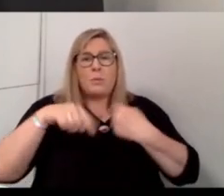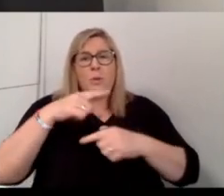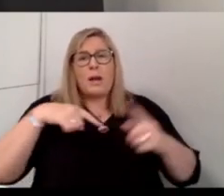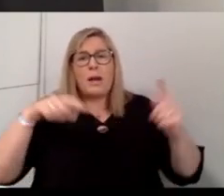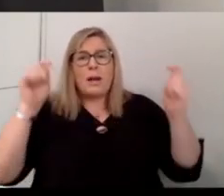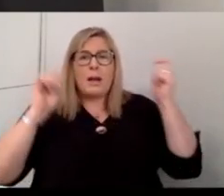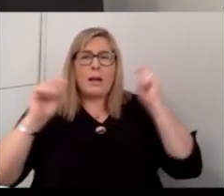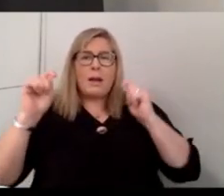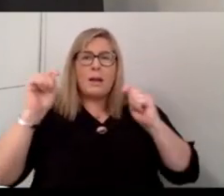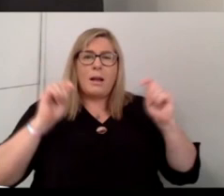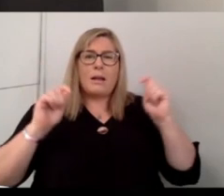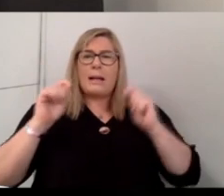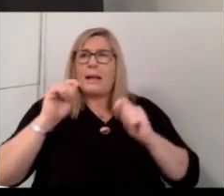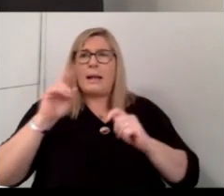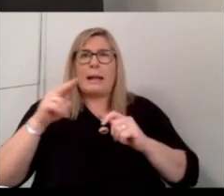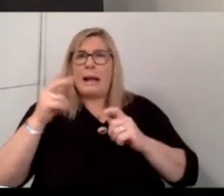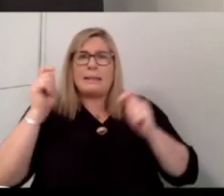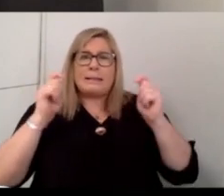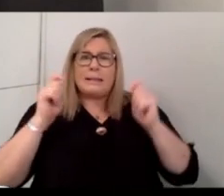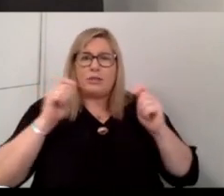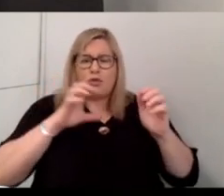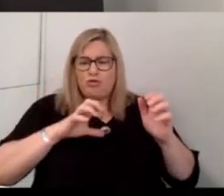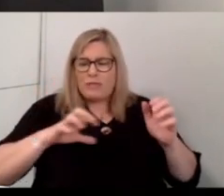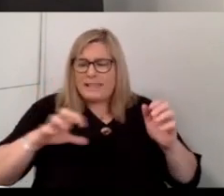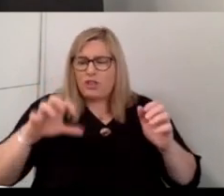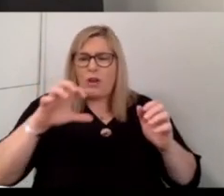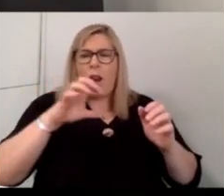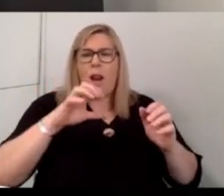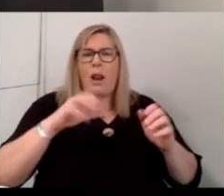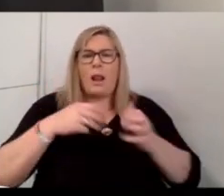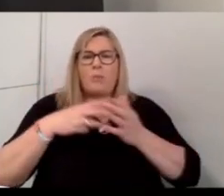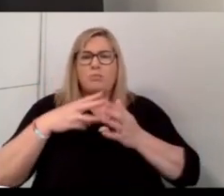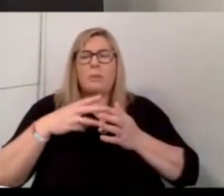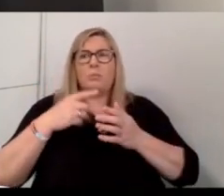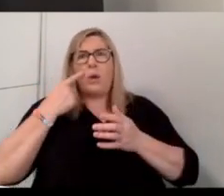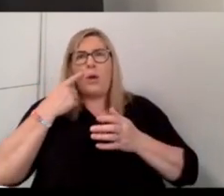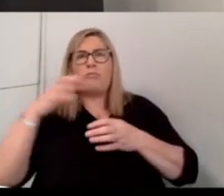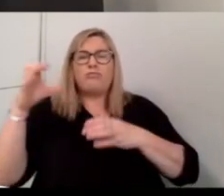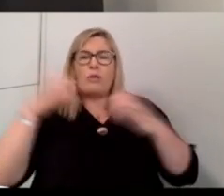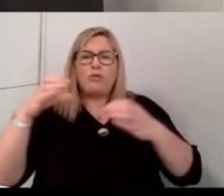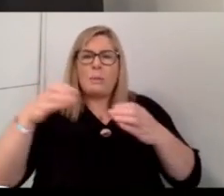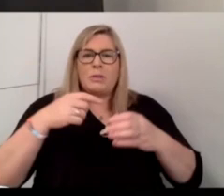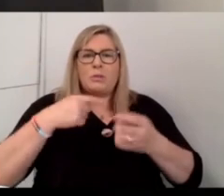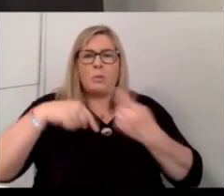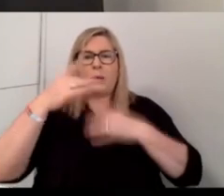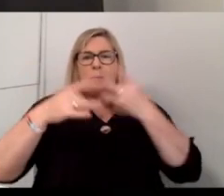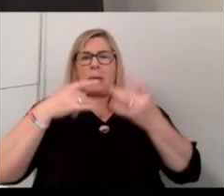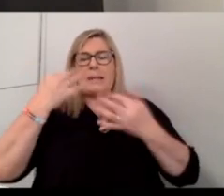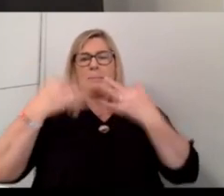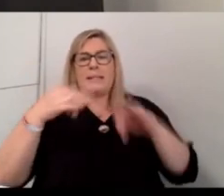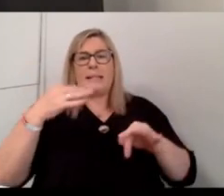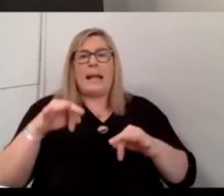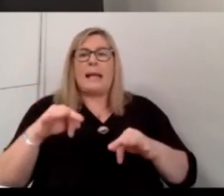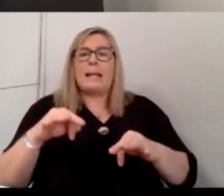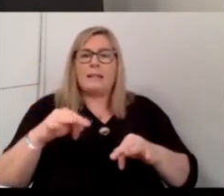parochial, too regional. And even when it comes to recruitment, we've made the mistake subconsciously of just